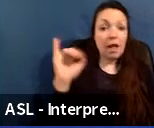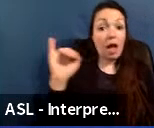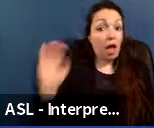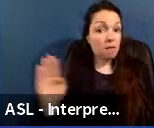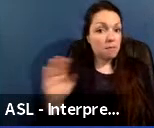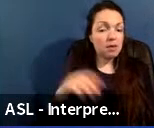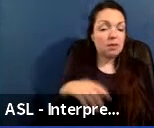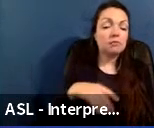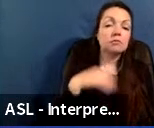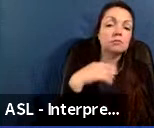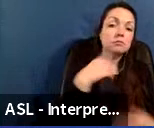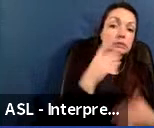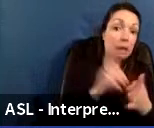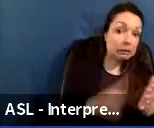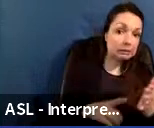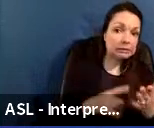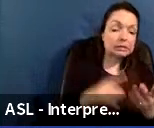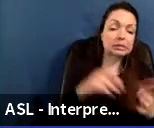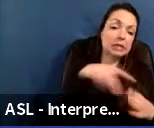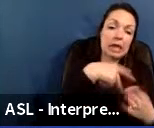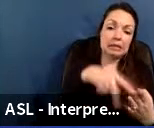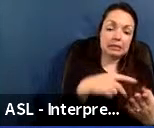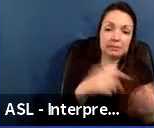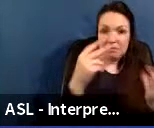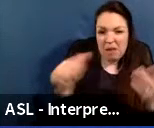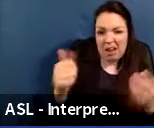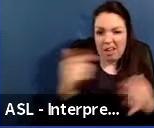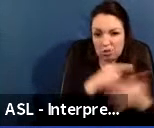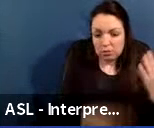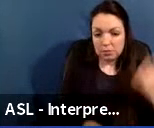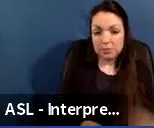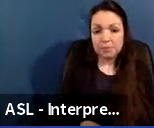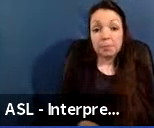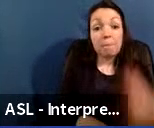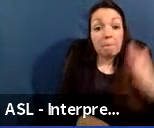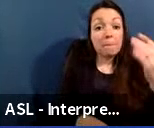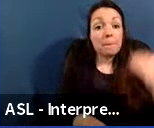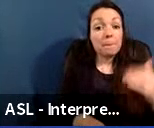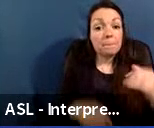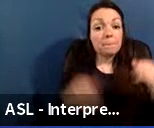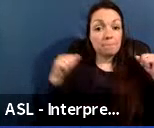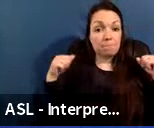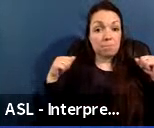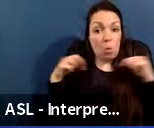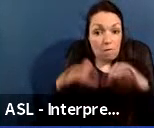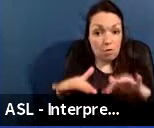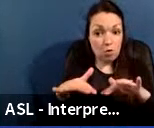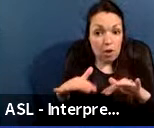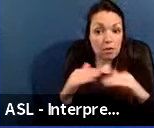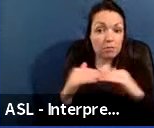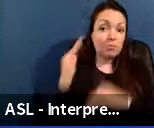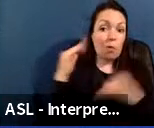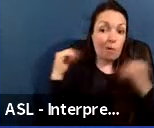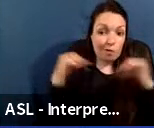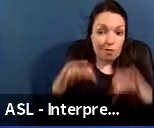others. The next category is overcrowding units. The district's overall